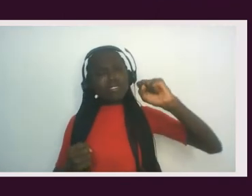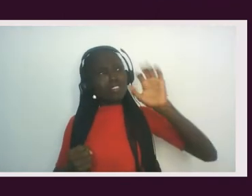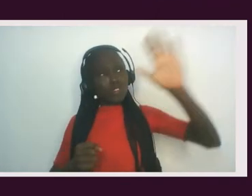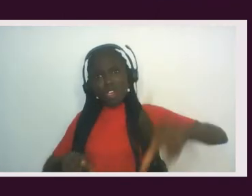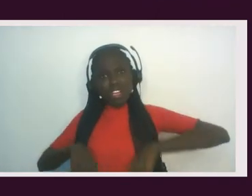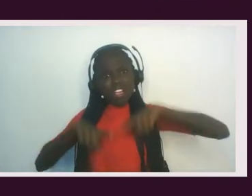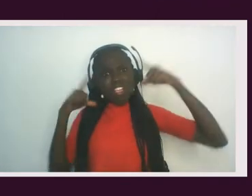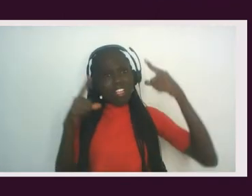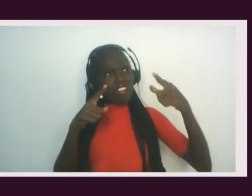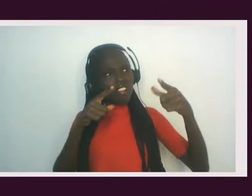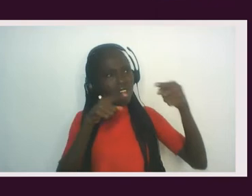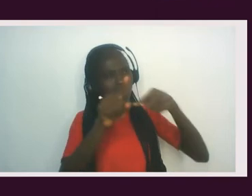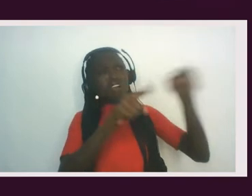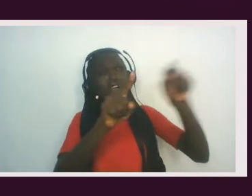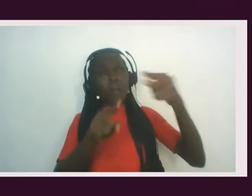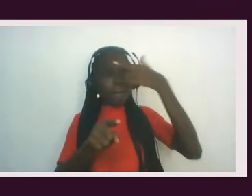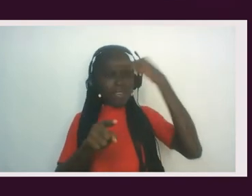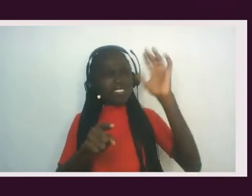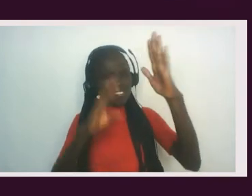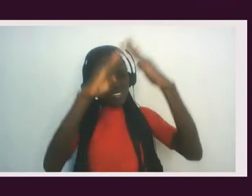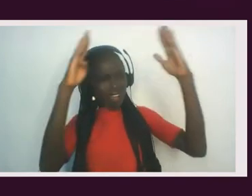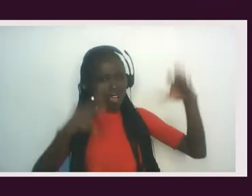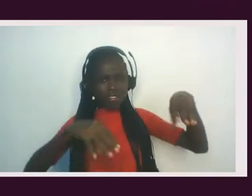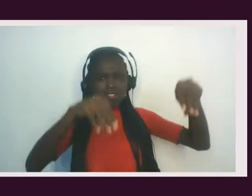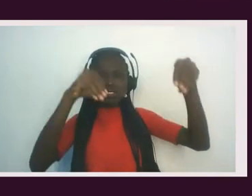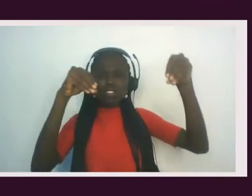existence because his house is built on sand.